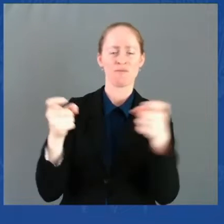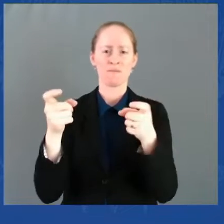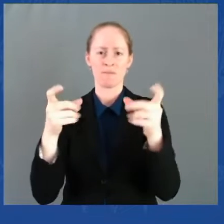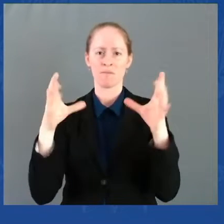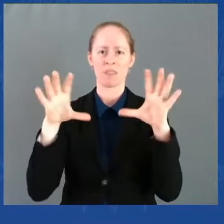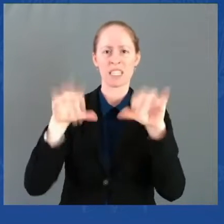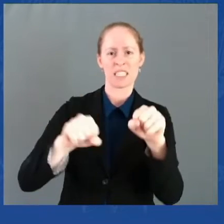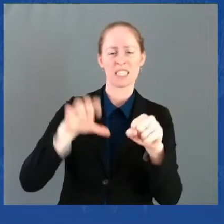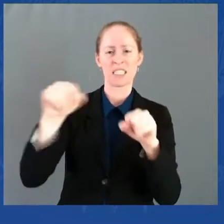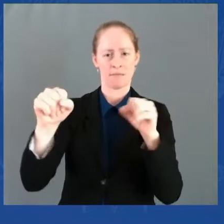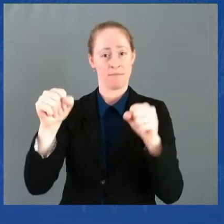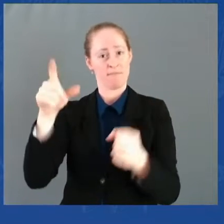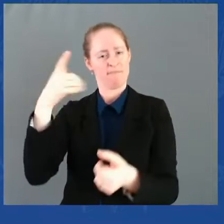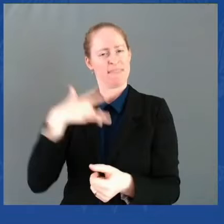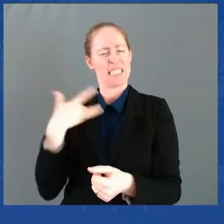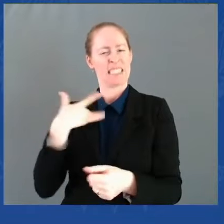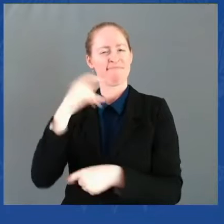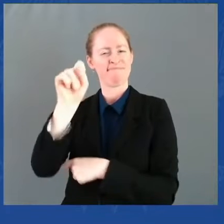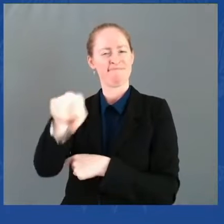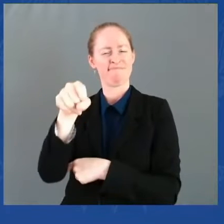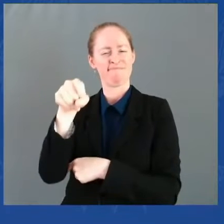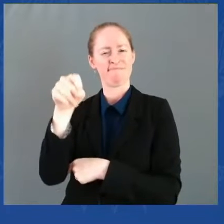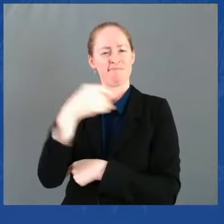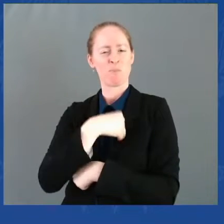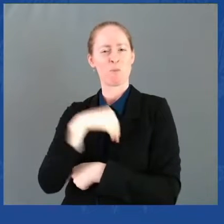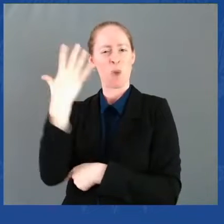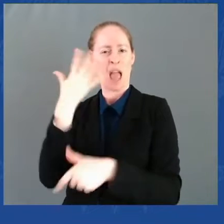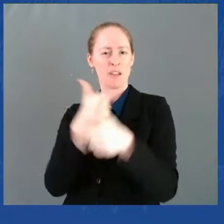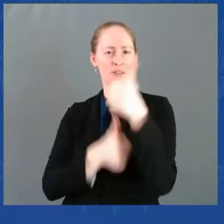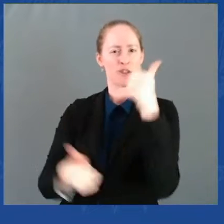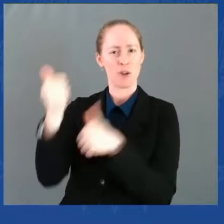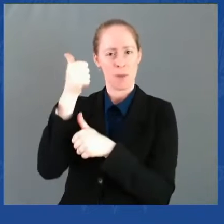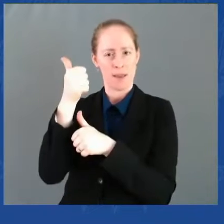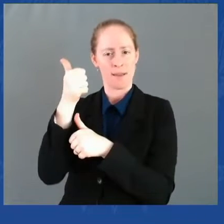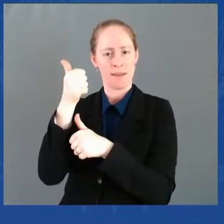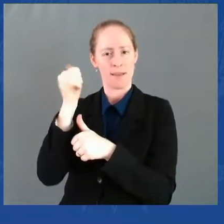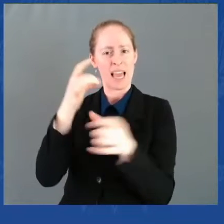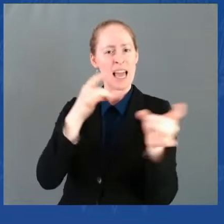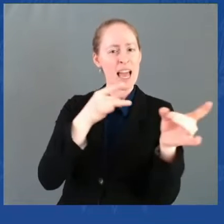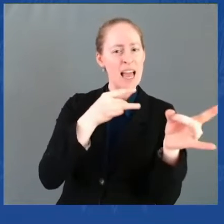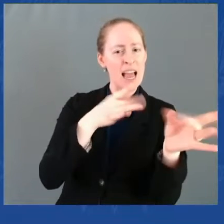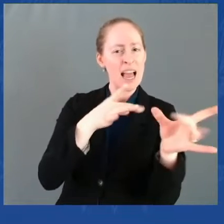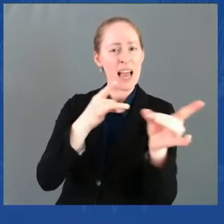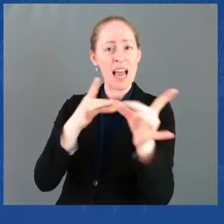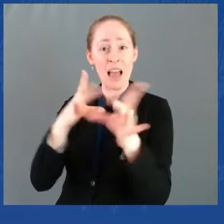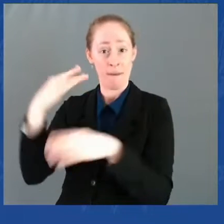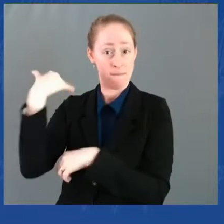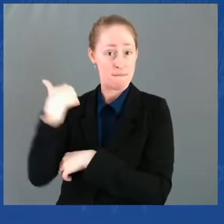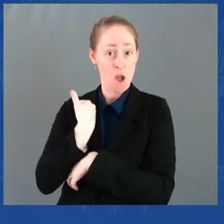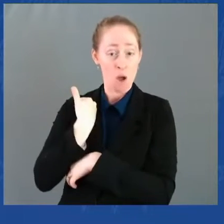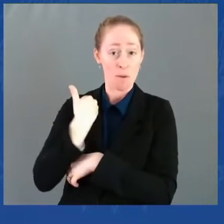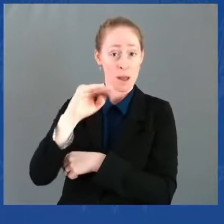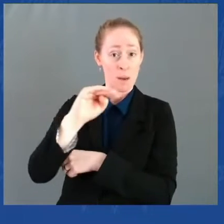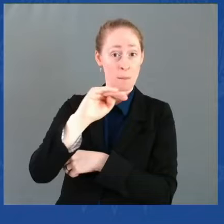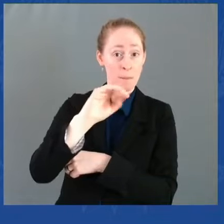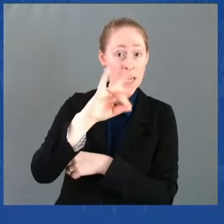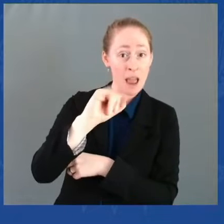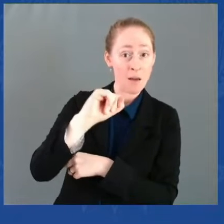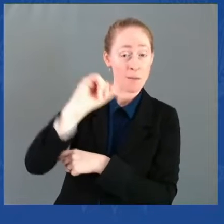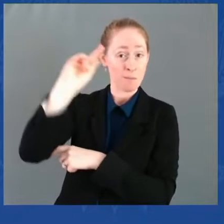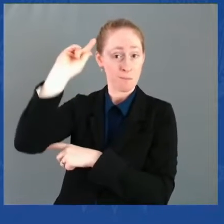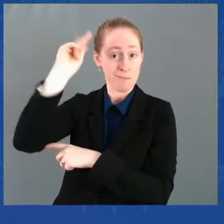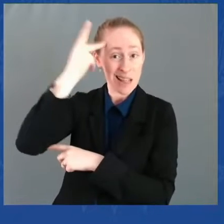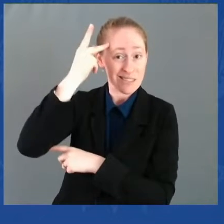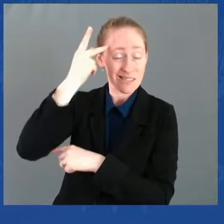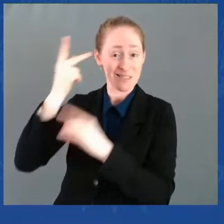the media and politics, the internet, has radicalized, angry, alienated, lost, and isolated